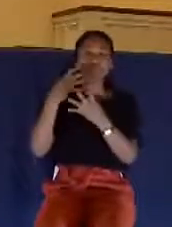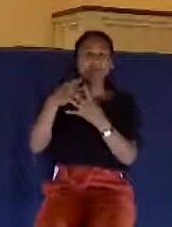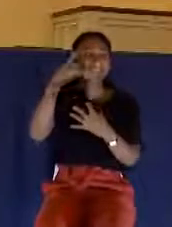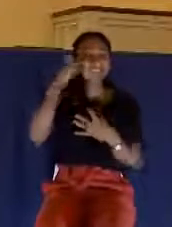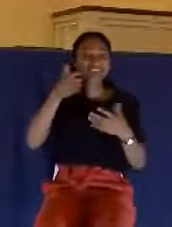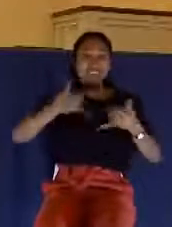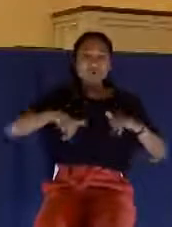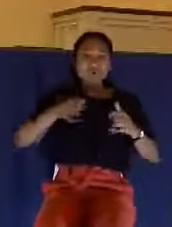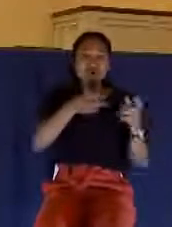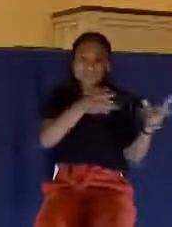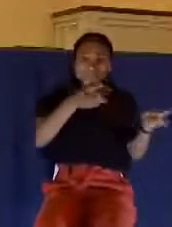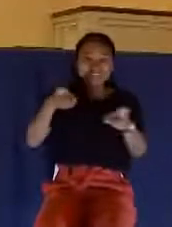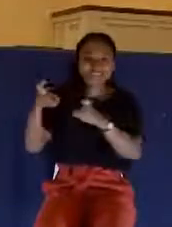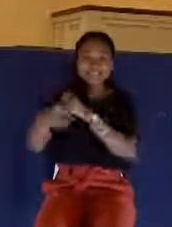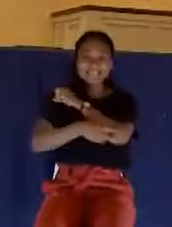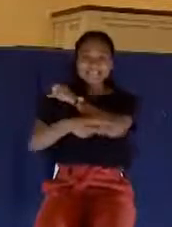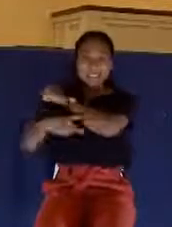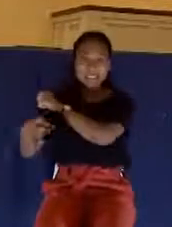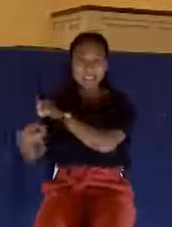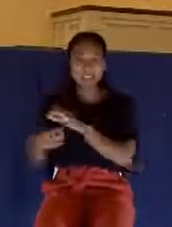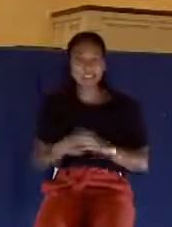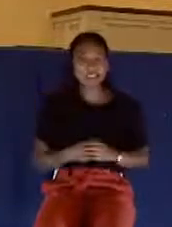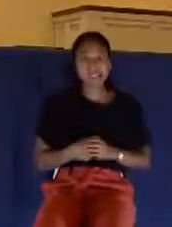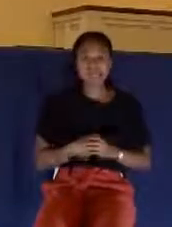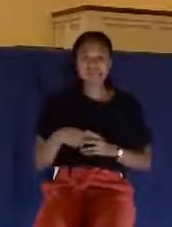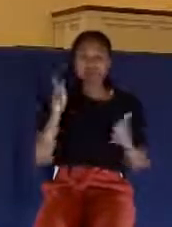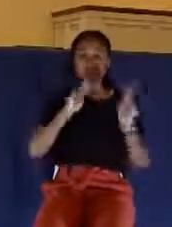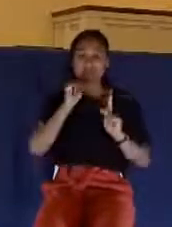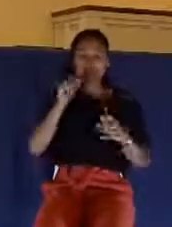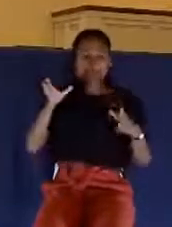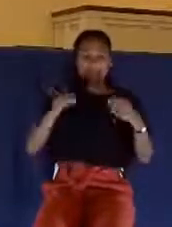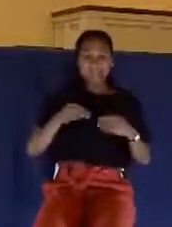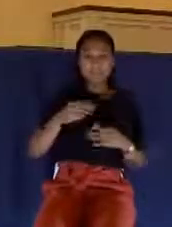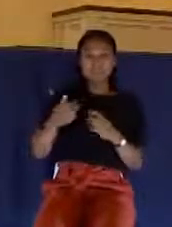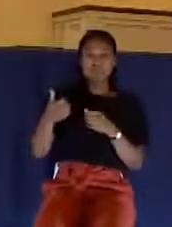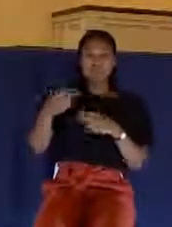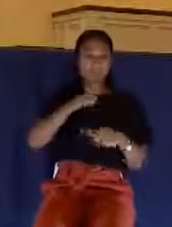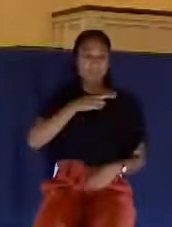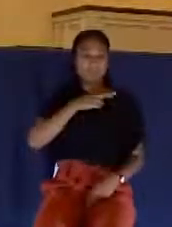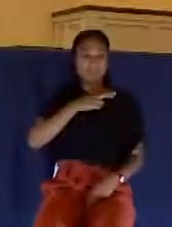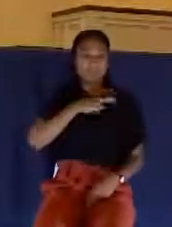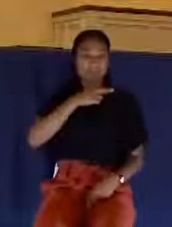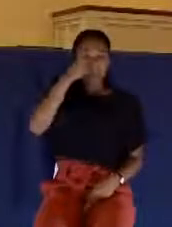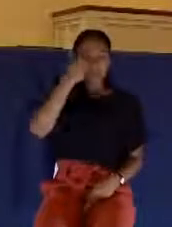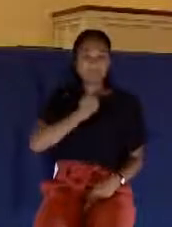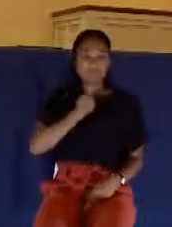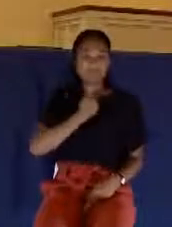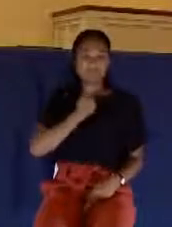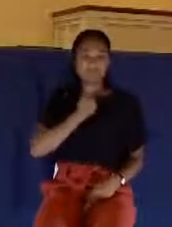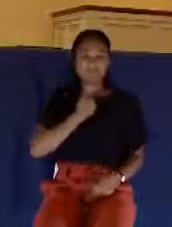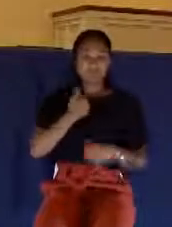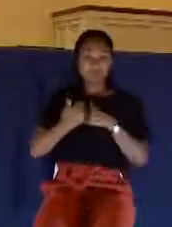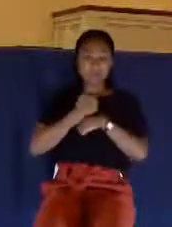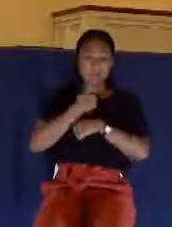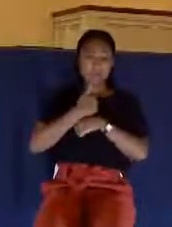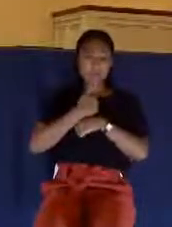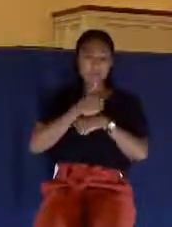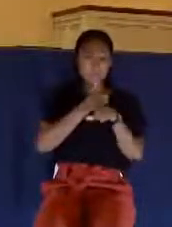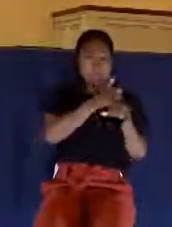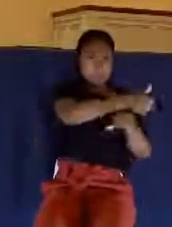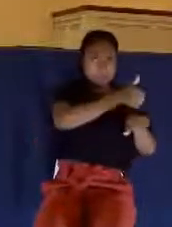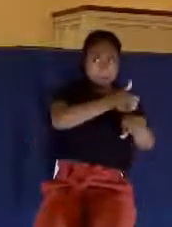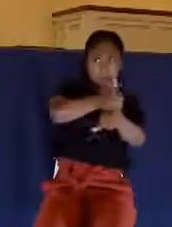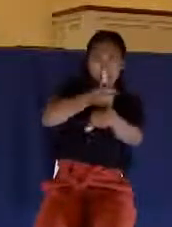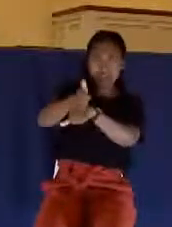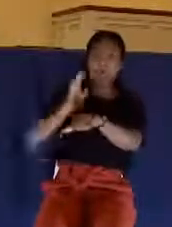And friend, that's again, that's the mentality. It's just that we never take responsibility. We blame our circumstance. We blame